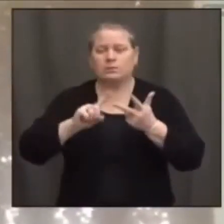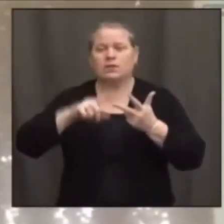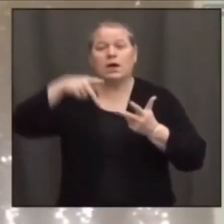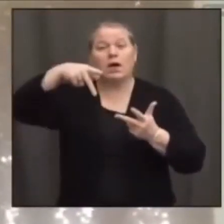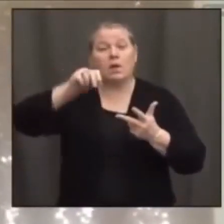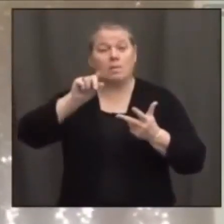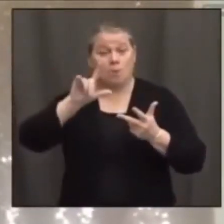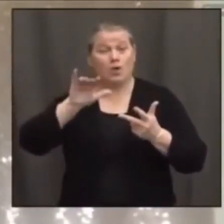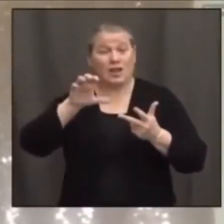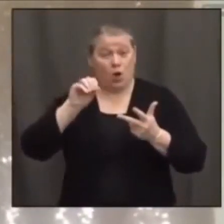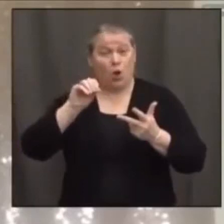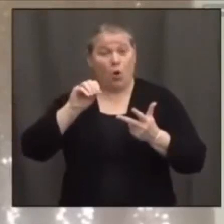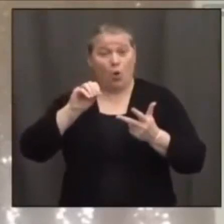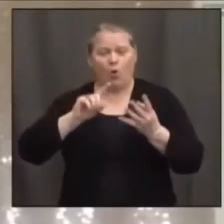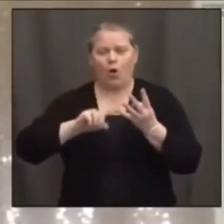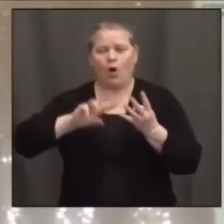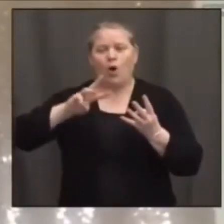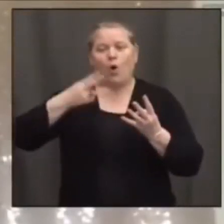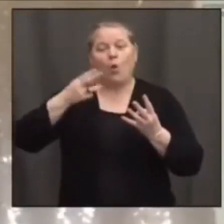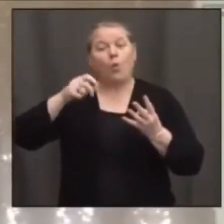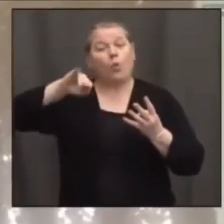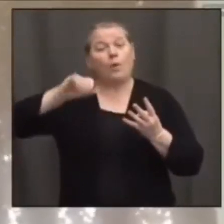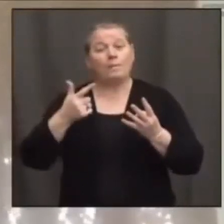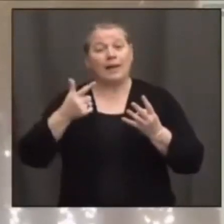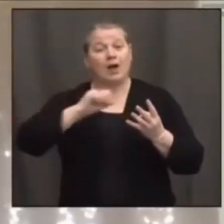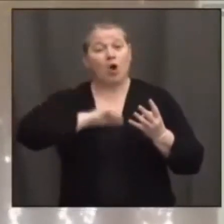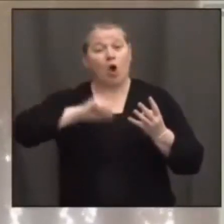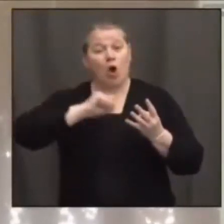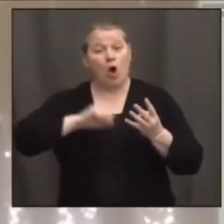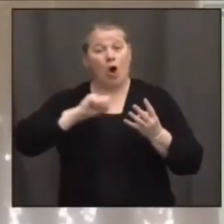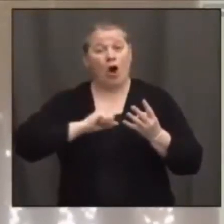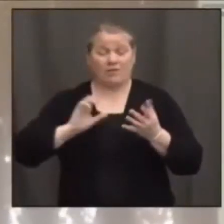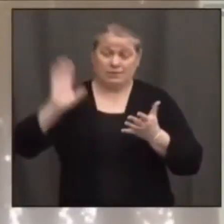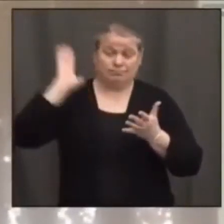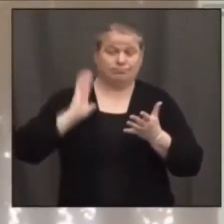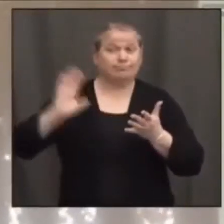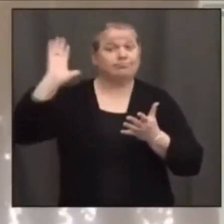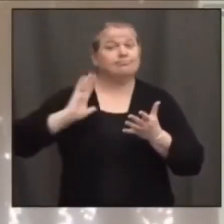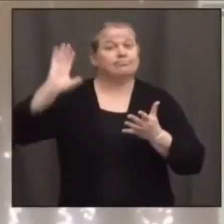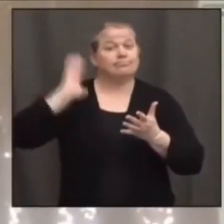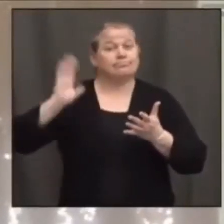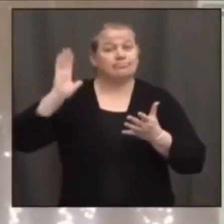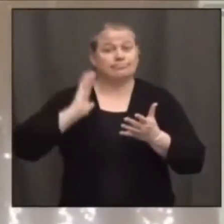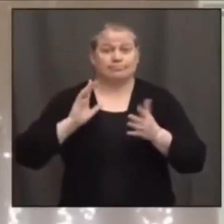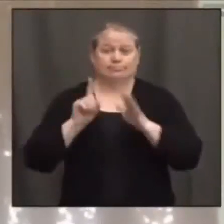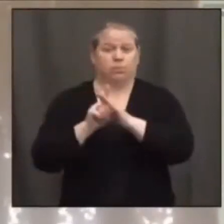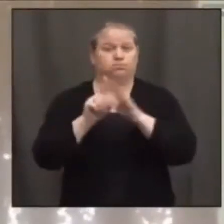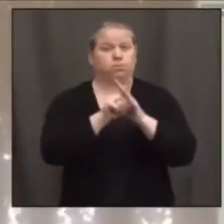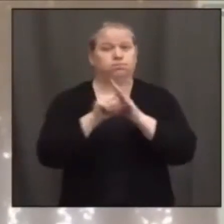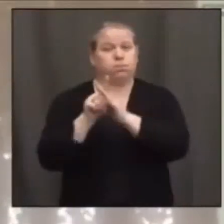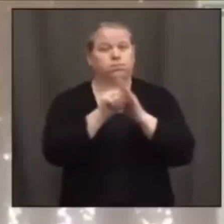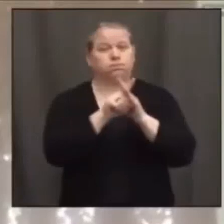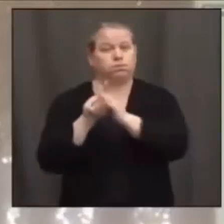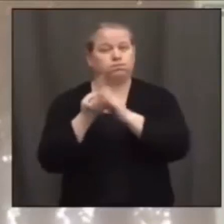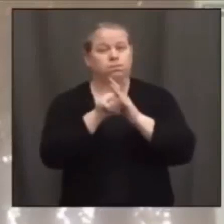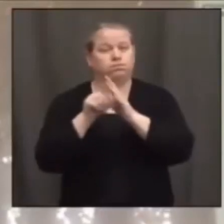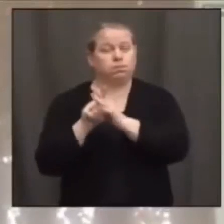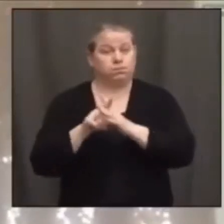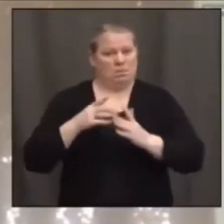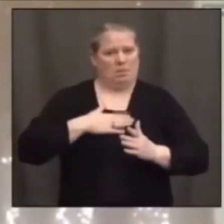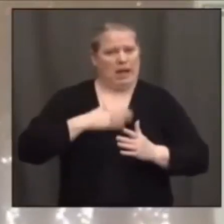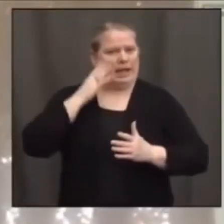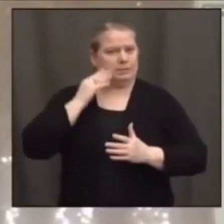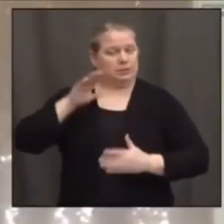And vaccinations helped almost eliminate occurrences of those particular